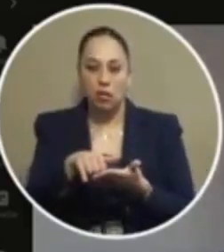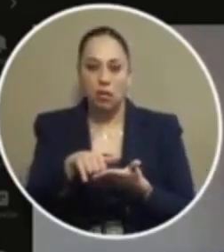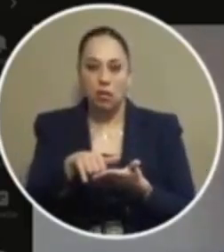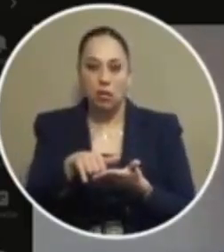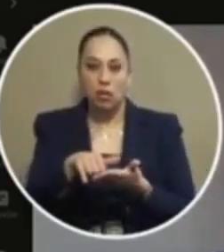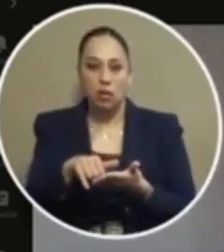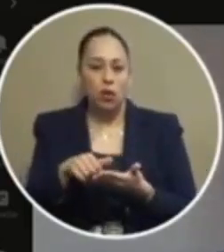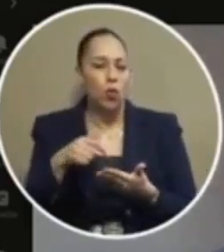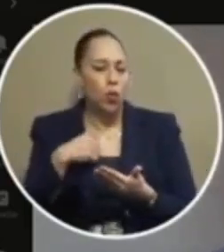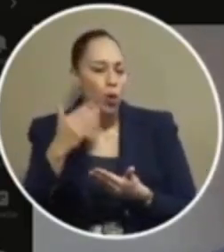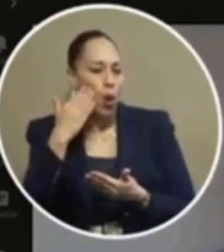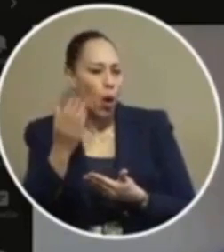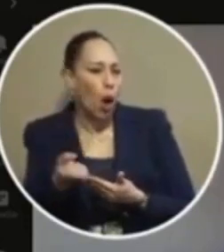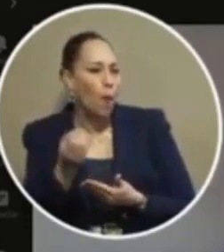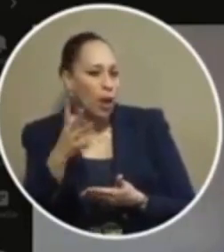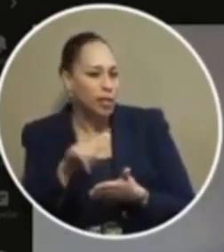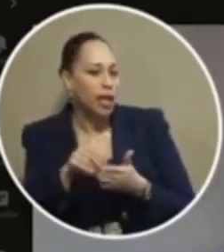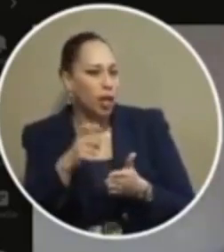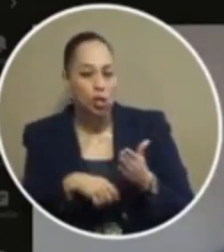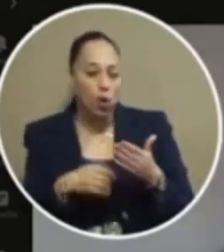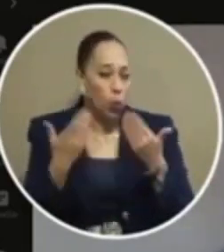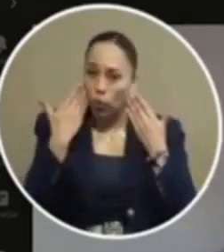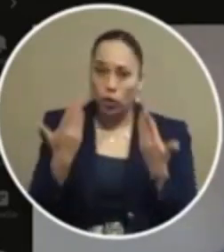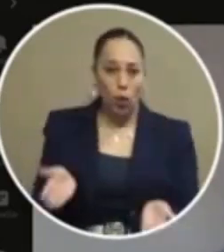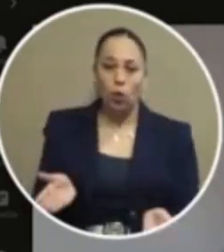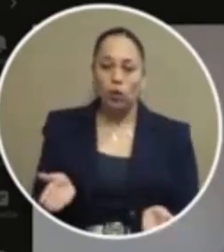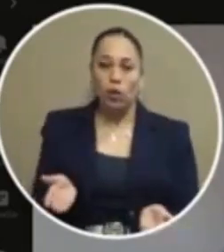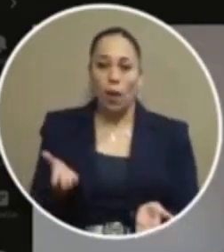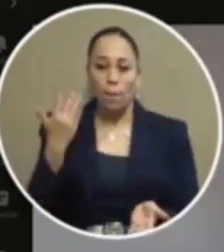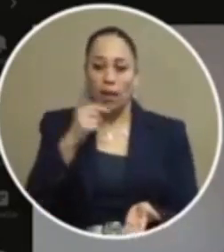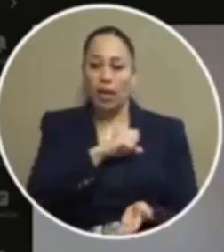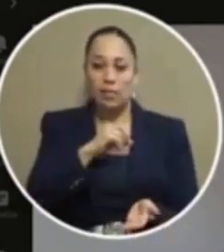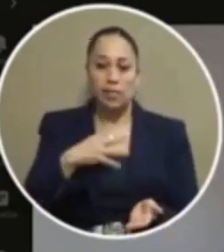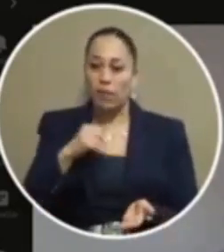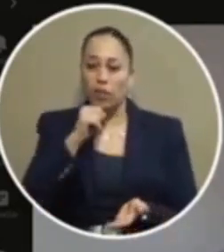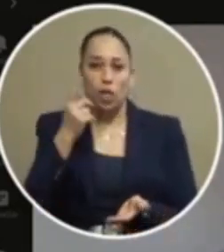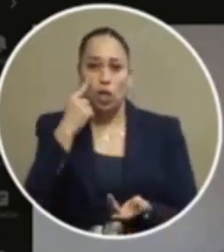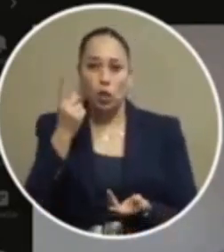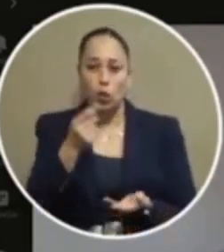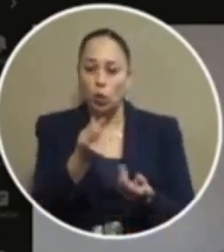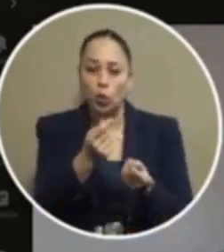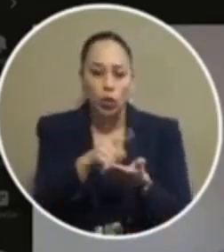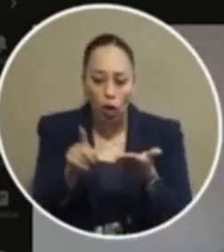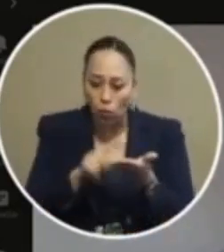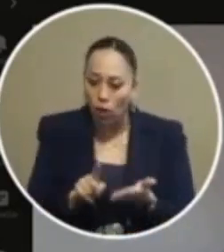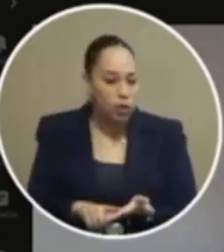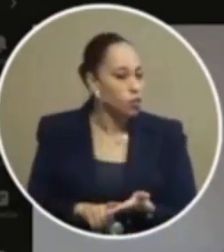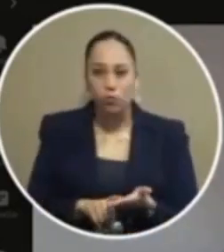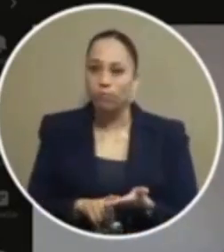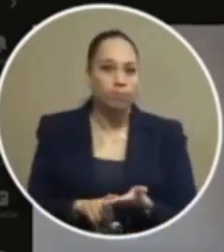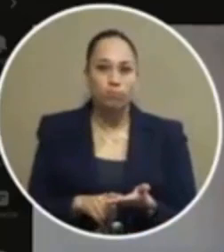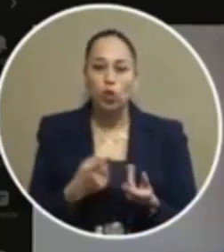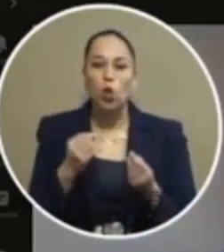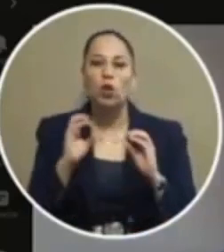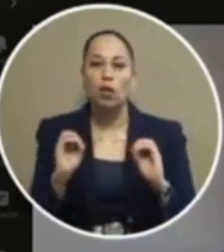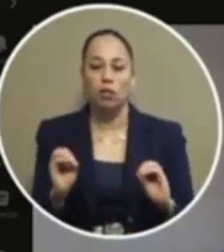do we know how much this will cost we don't because staff didn't do the research staff didn't do the research